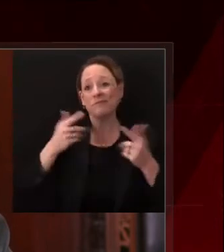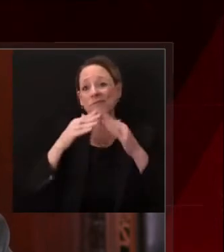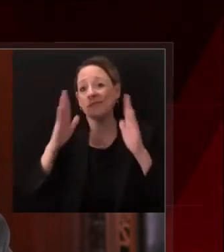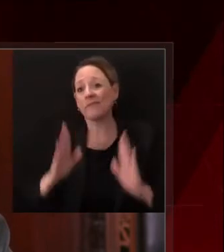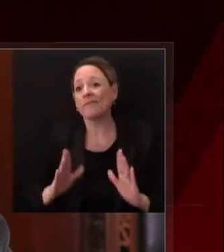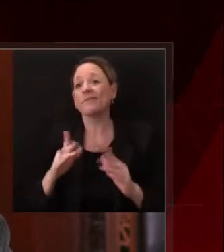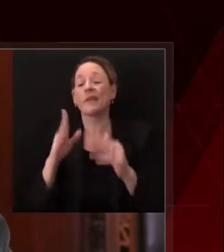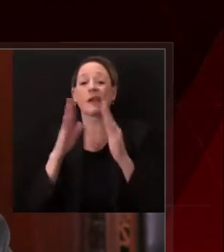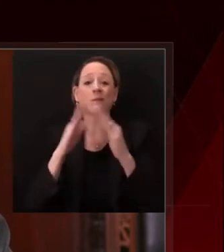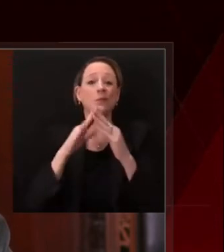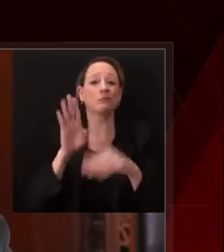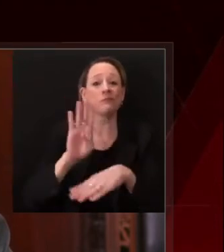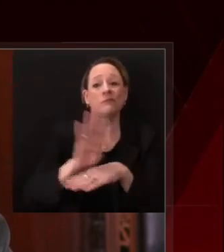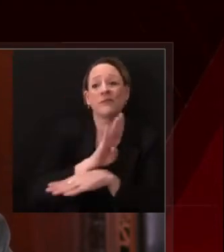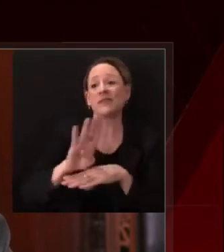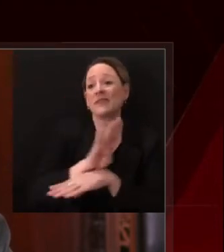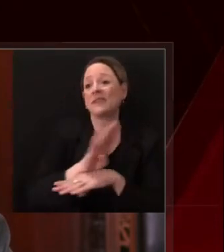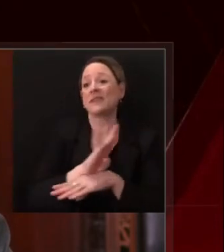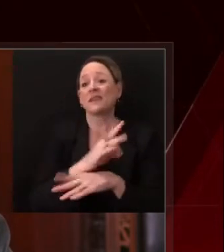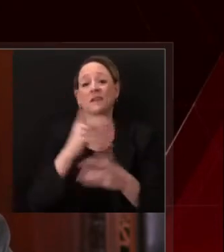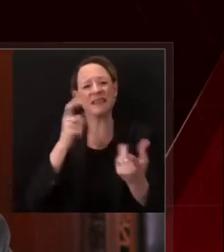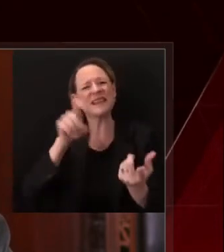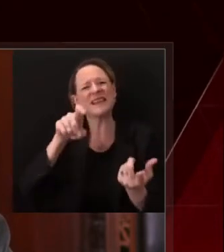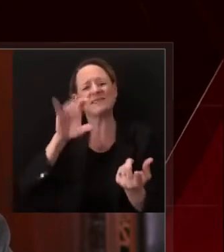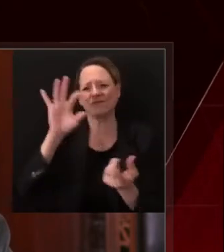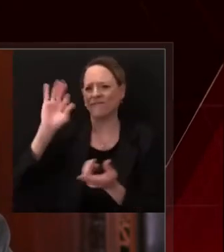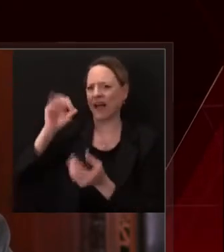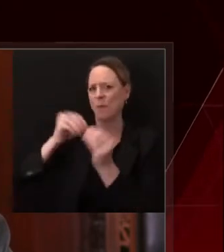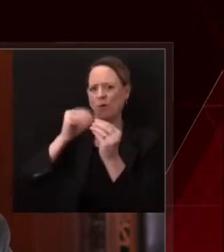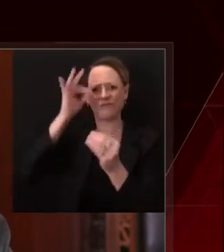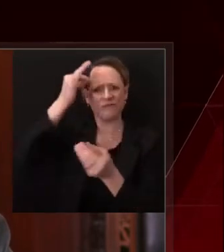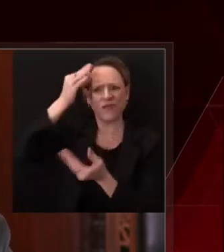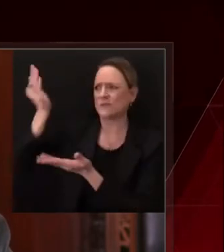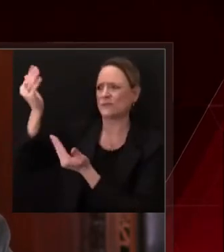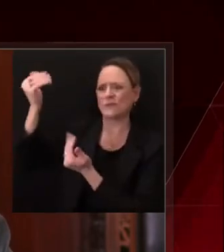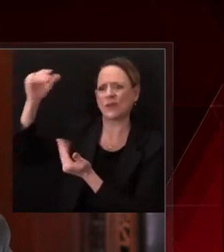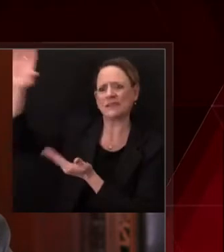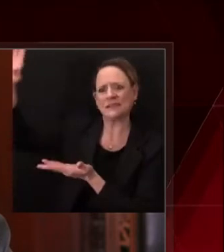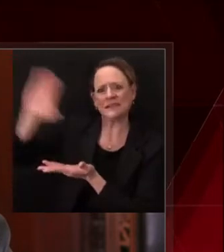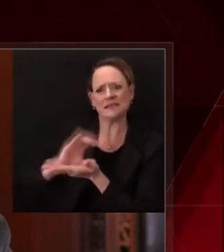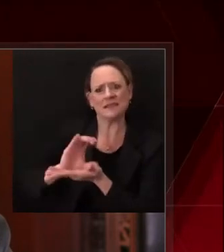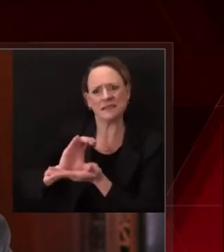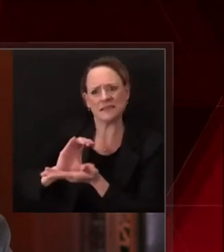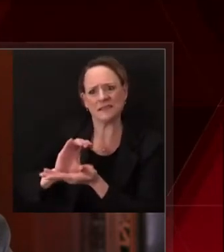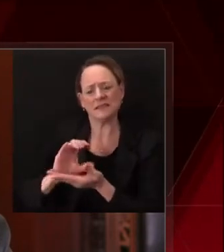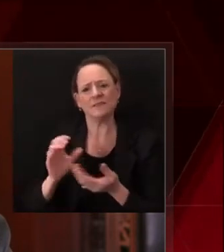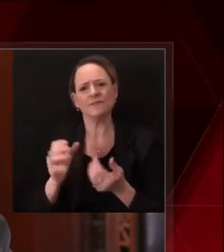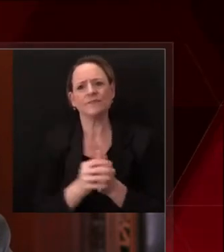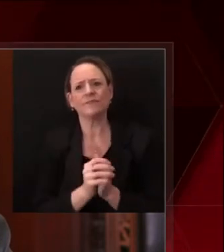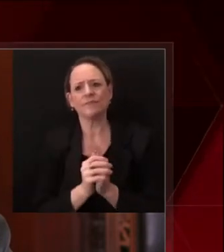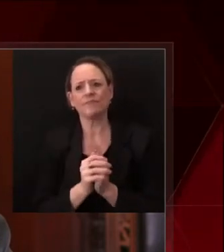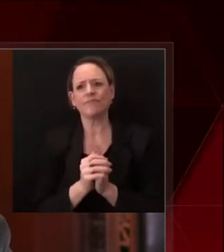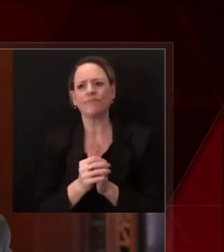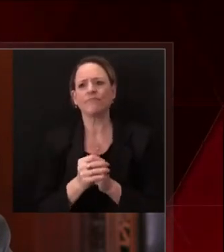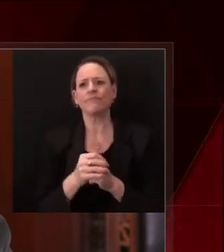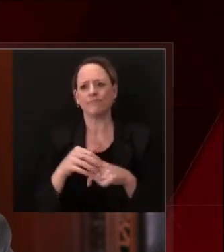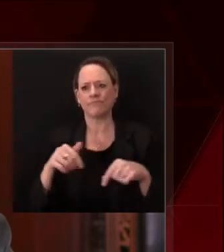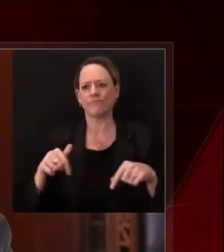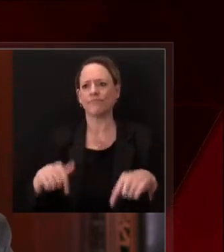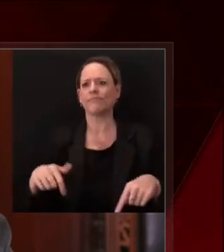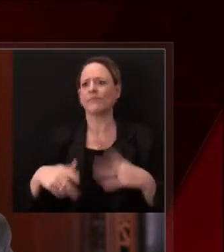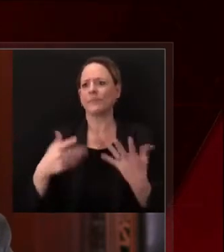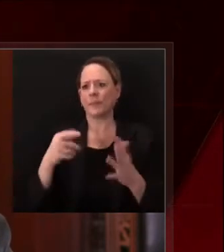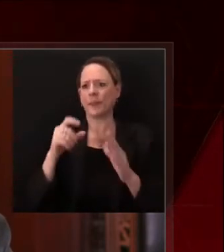robust federal support to get us through not only to aid our state response to the virus but to help families put food on the table